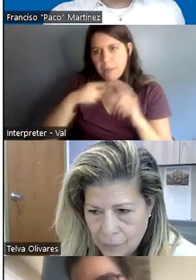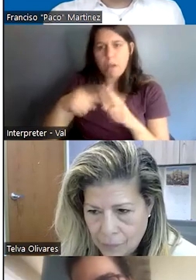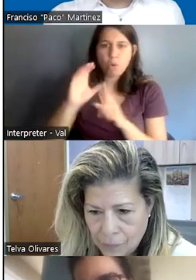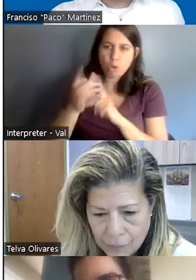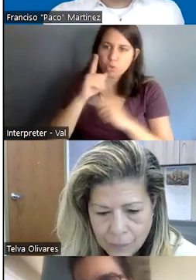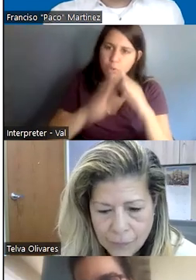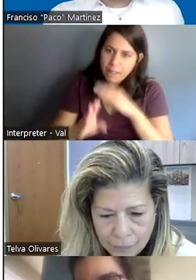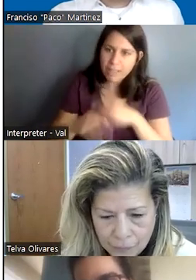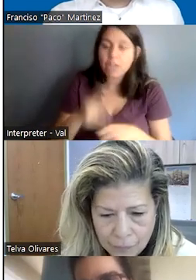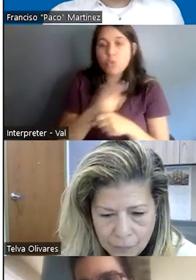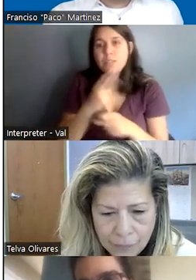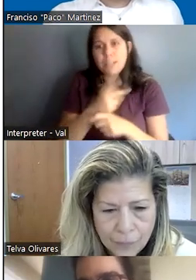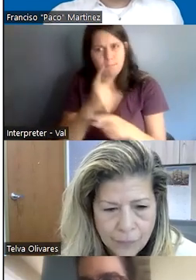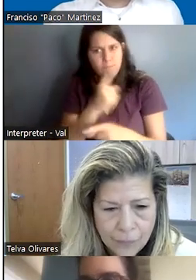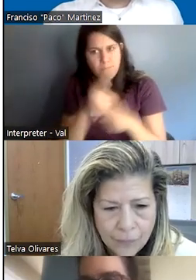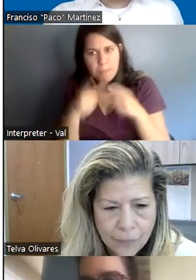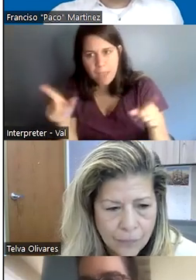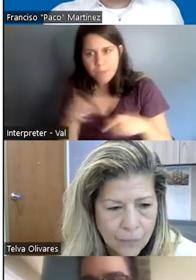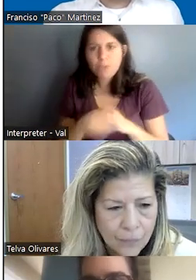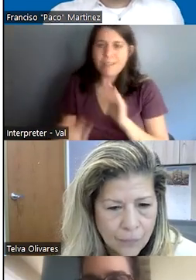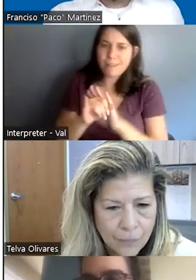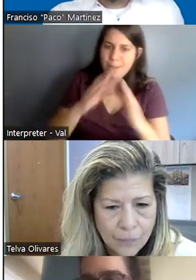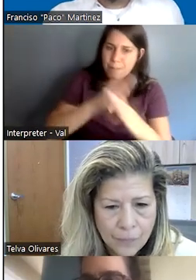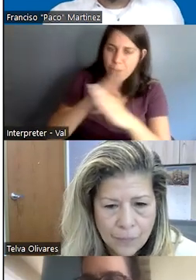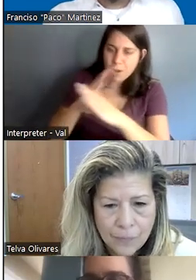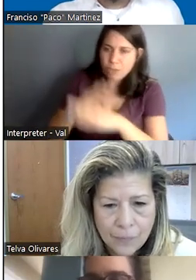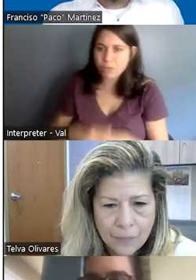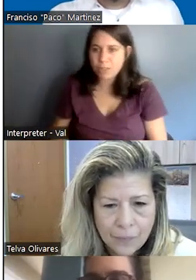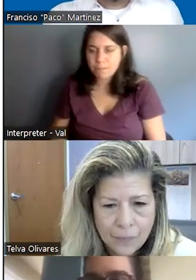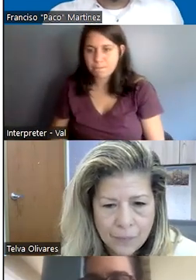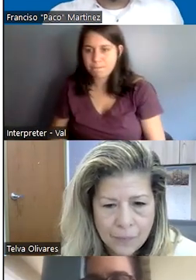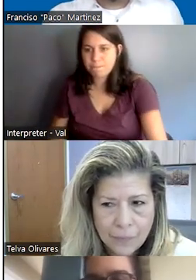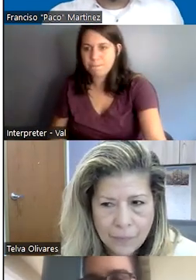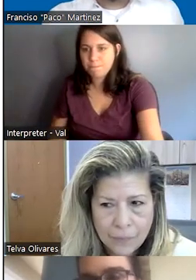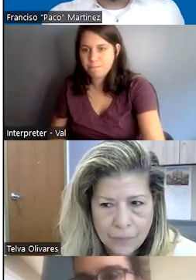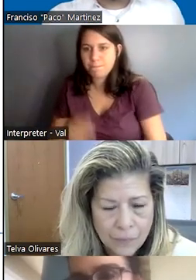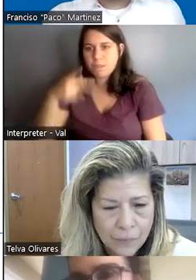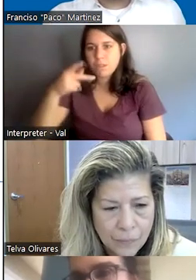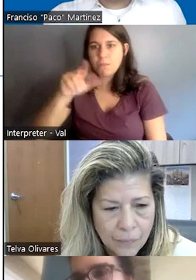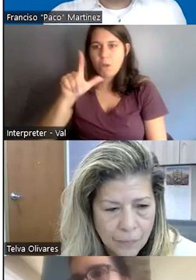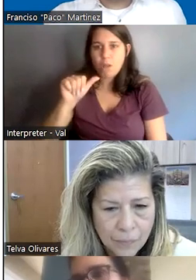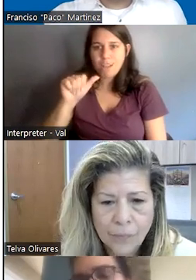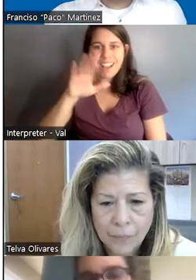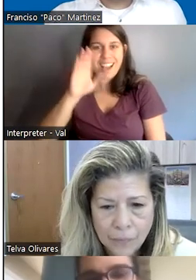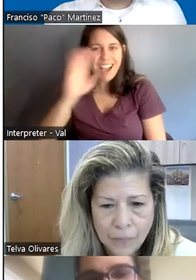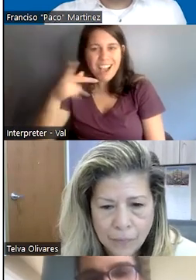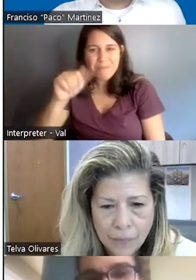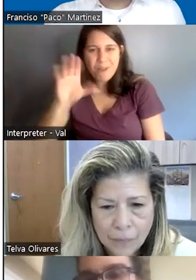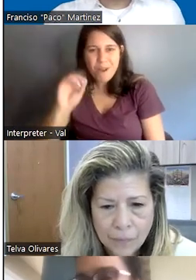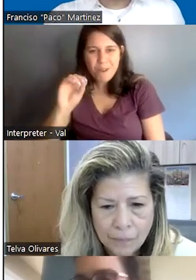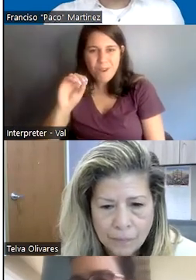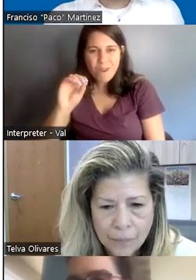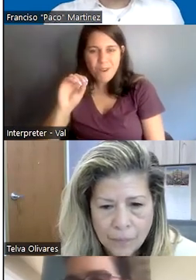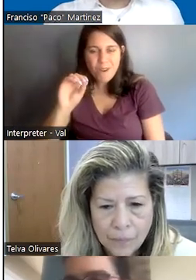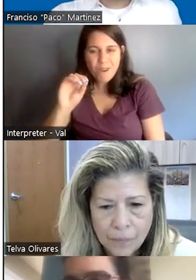plain language, and identify those barriers. So we are, you know, getting, you know, we have